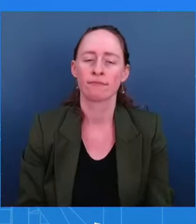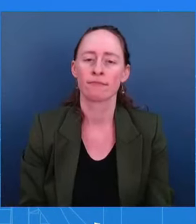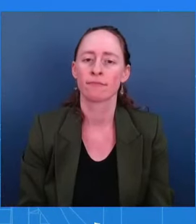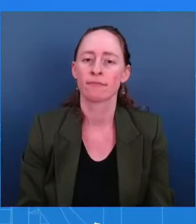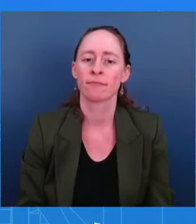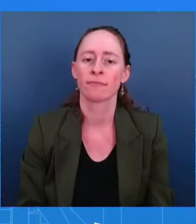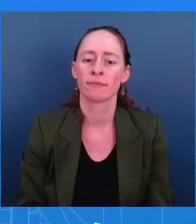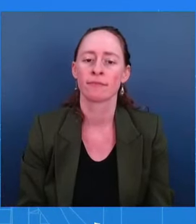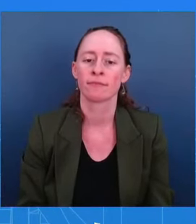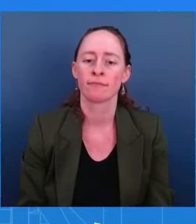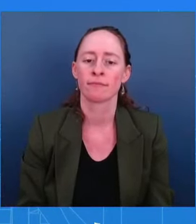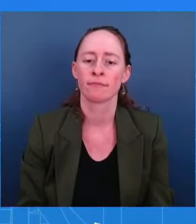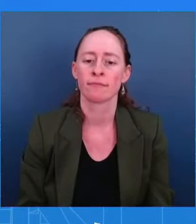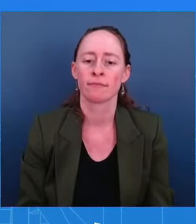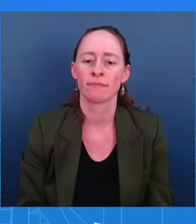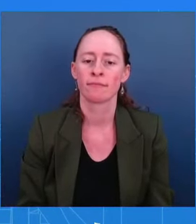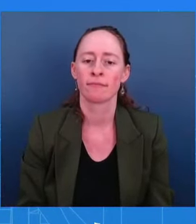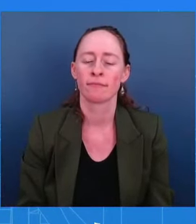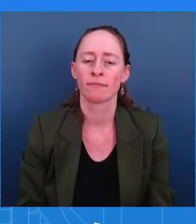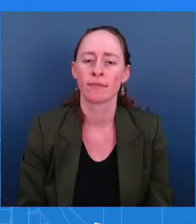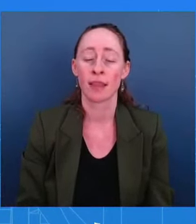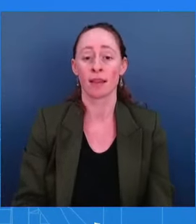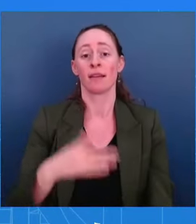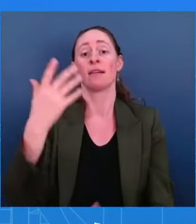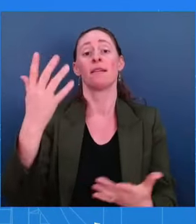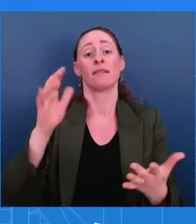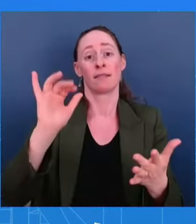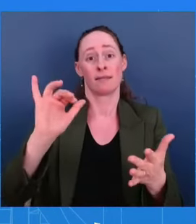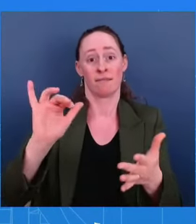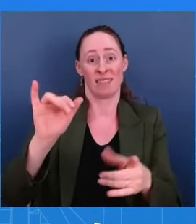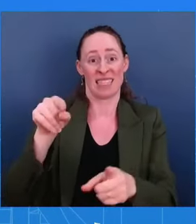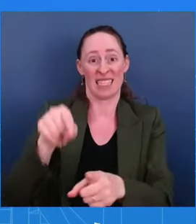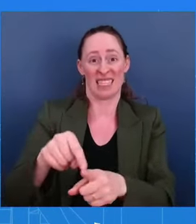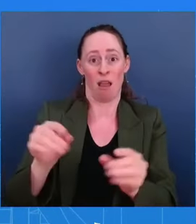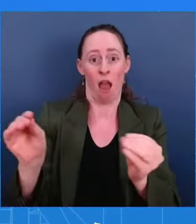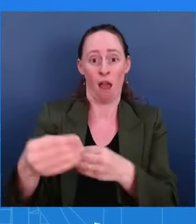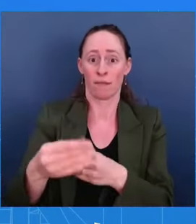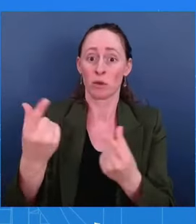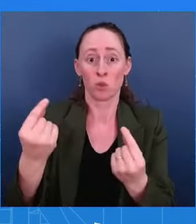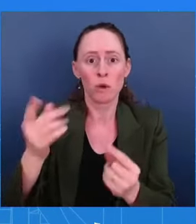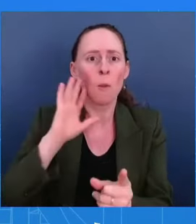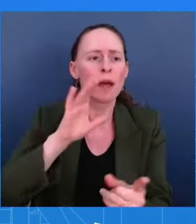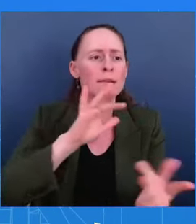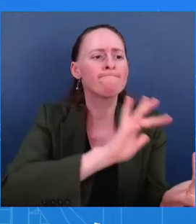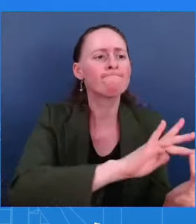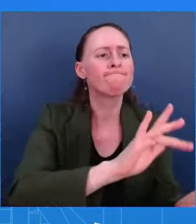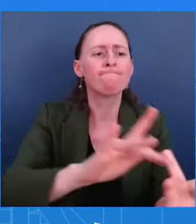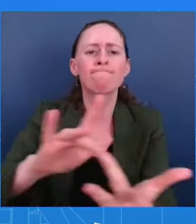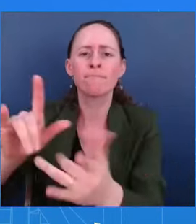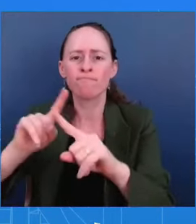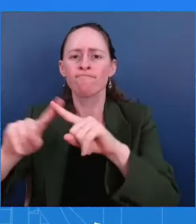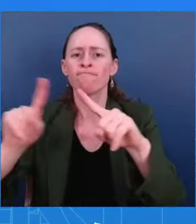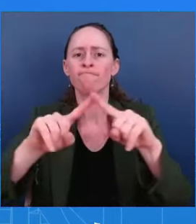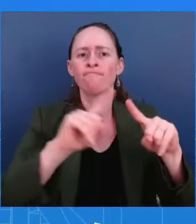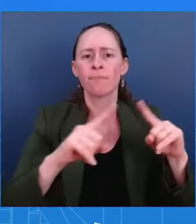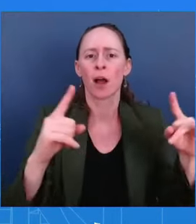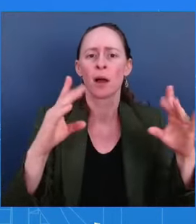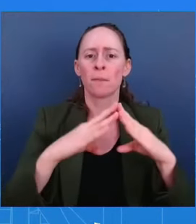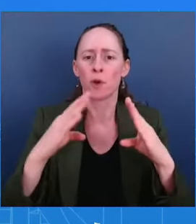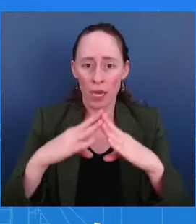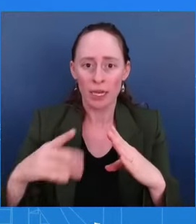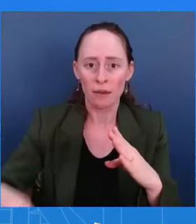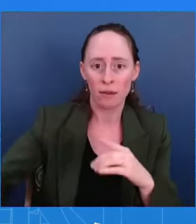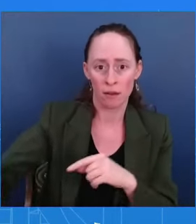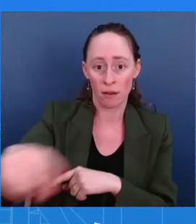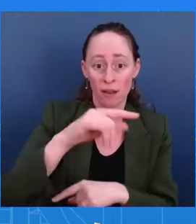one of the things that they do is they reach out to communities especially in a moment like this and figure out what can we do to